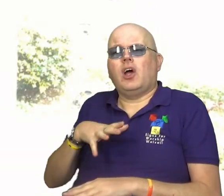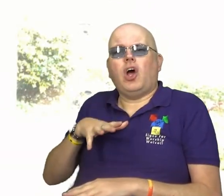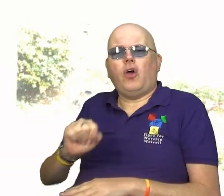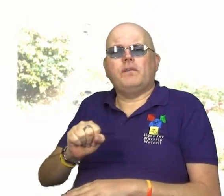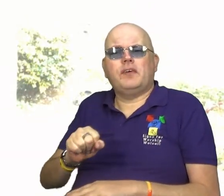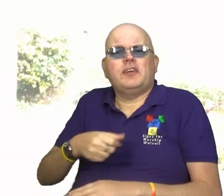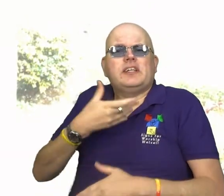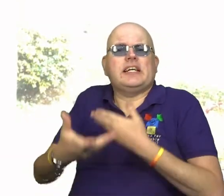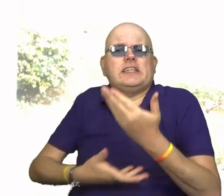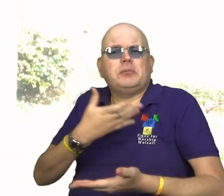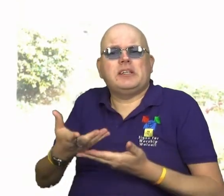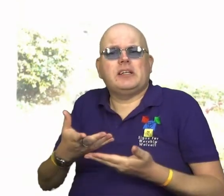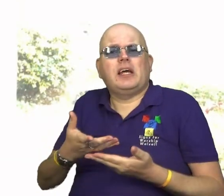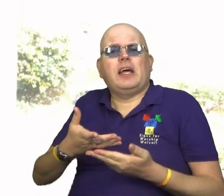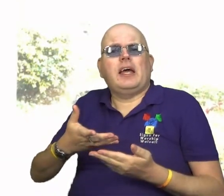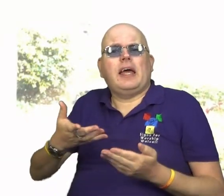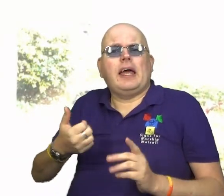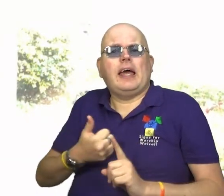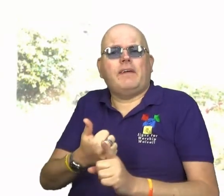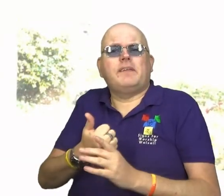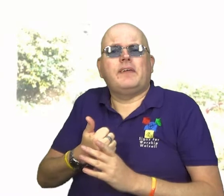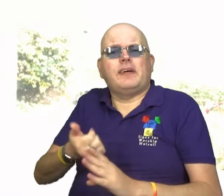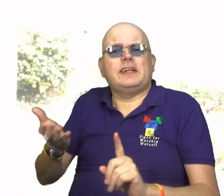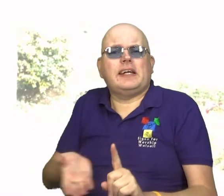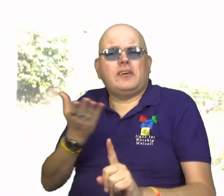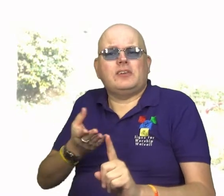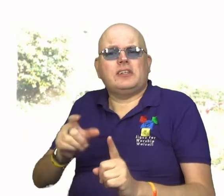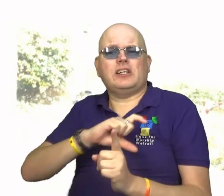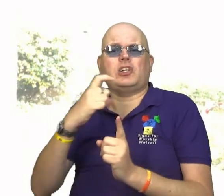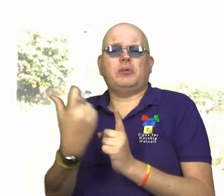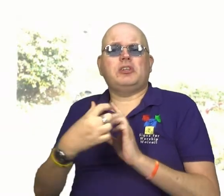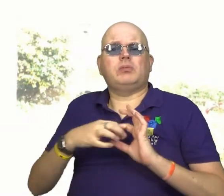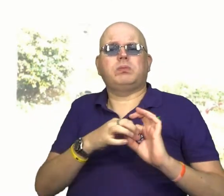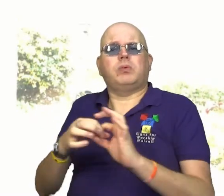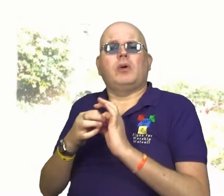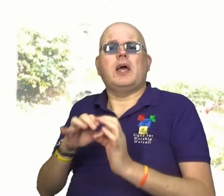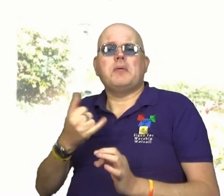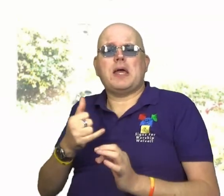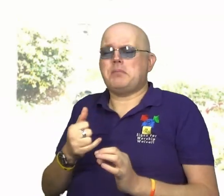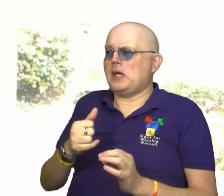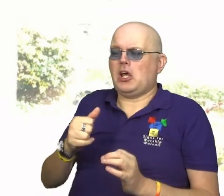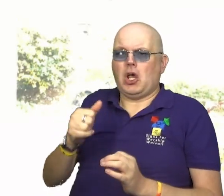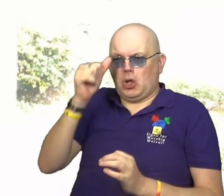we hope that these testimony videos can help to bring us together as a community. Perhaps we can get to know each other